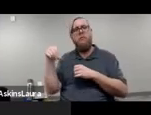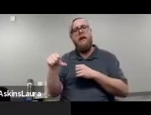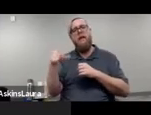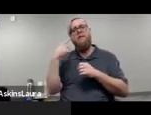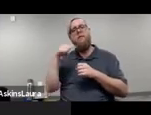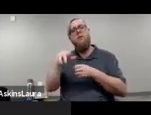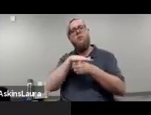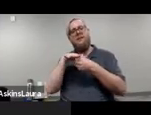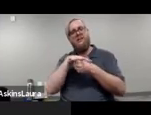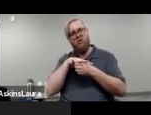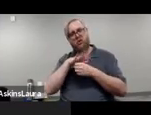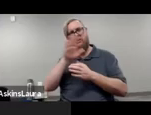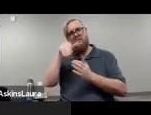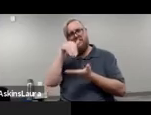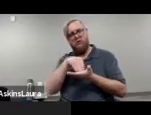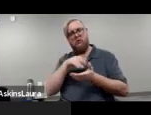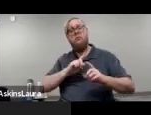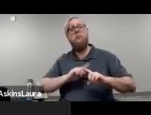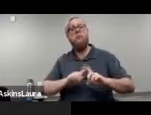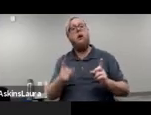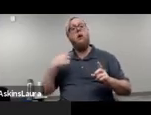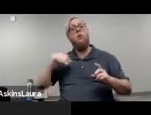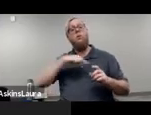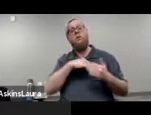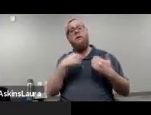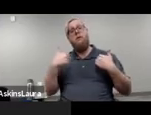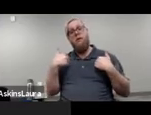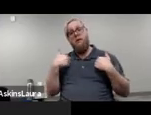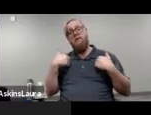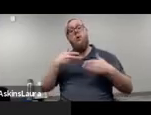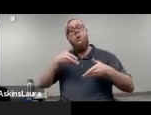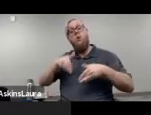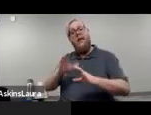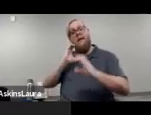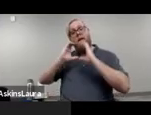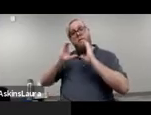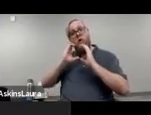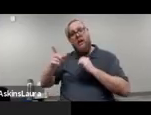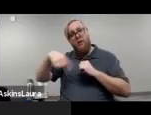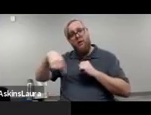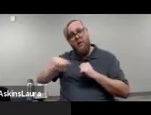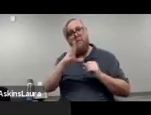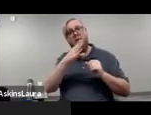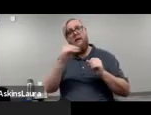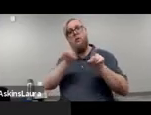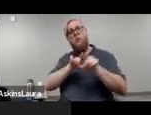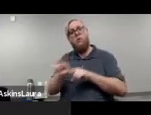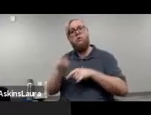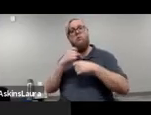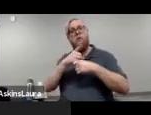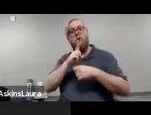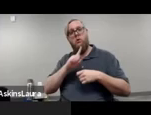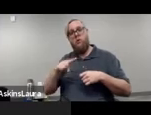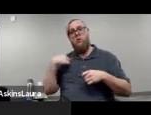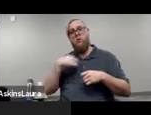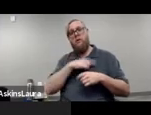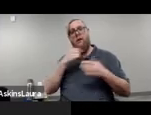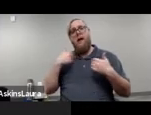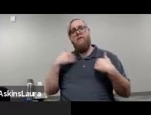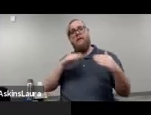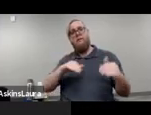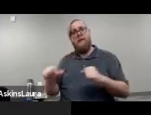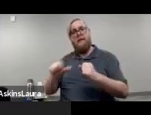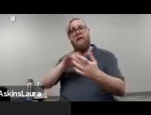So therefore, we have a way to communicate with them. We have the ability to reach out to them.